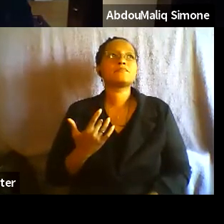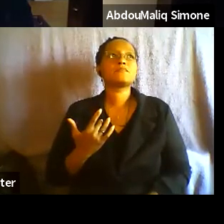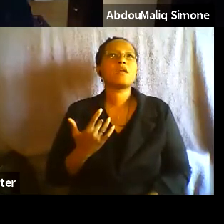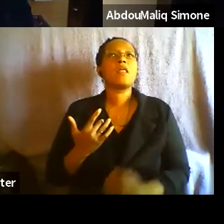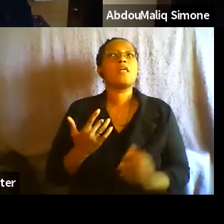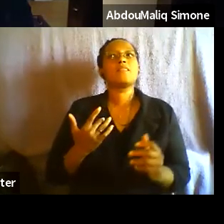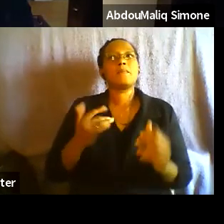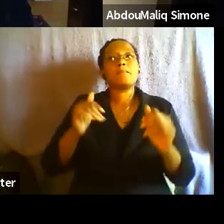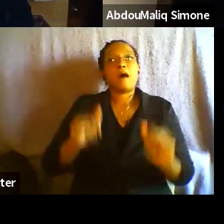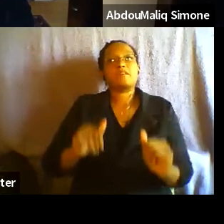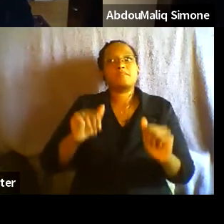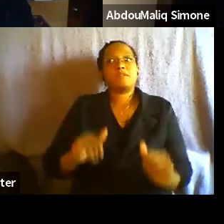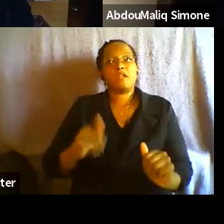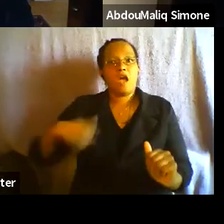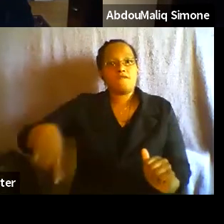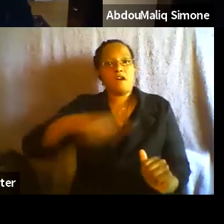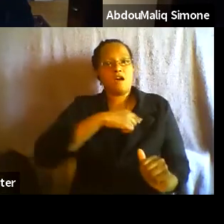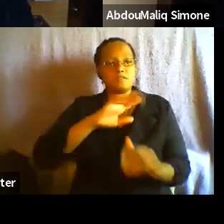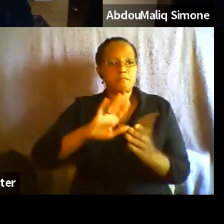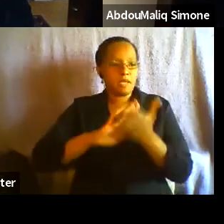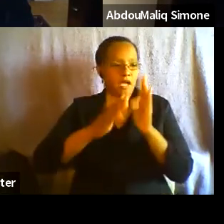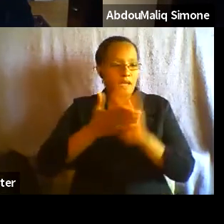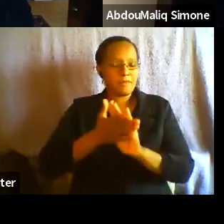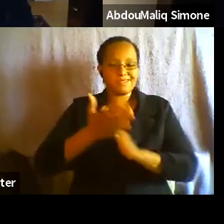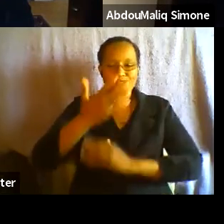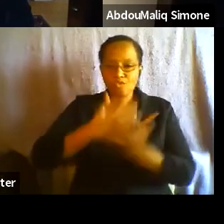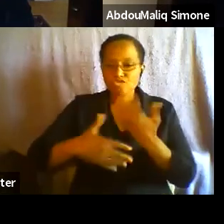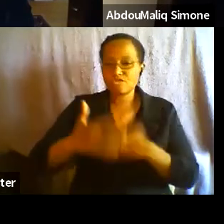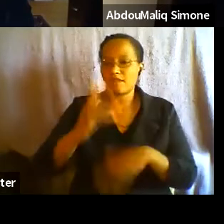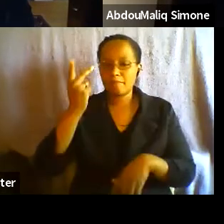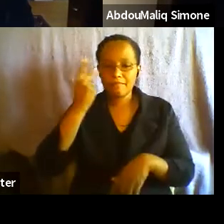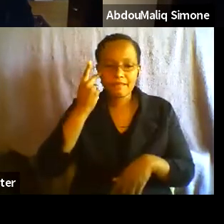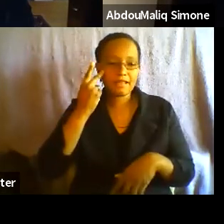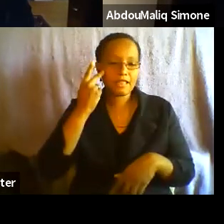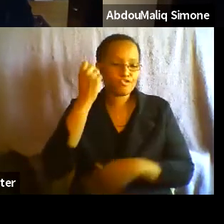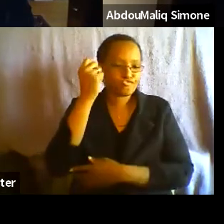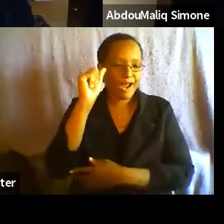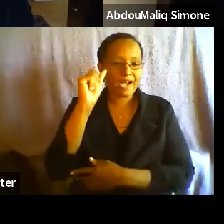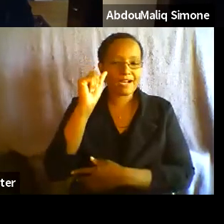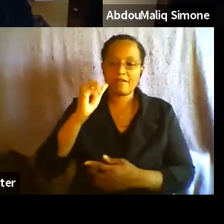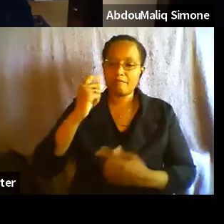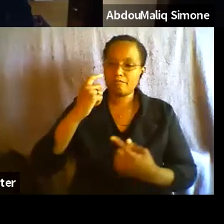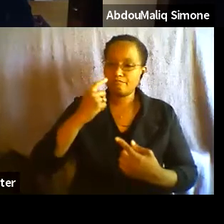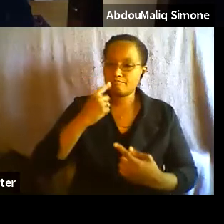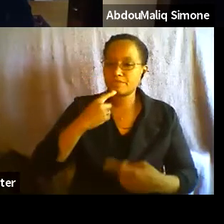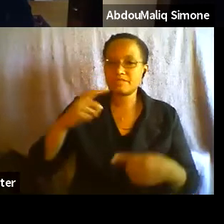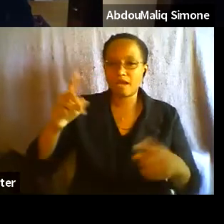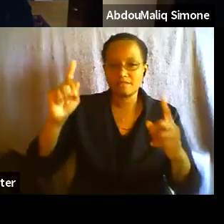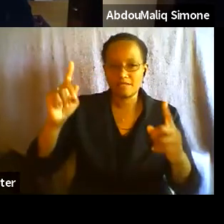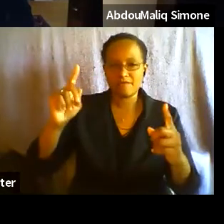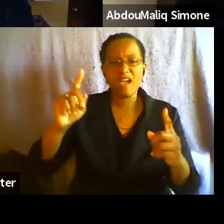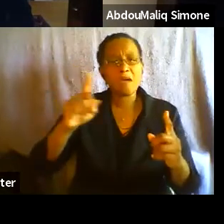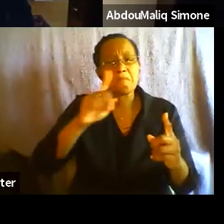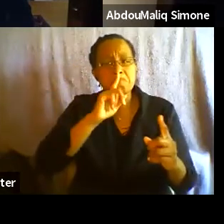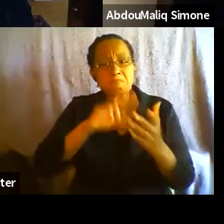socially and politically and radically productive in this world. And I don't mean productive for the measurement of jobs or anything. I